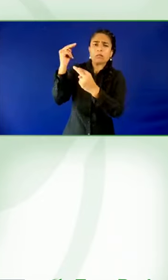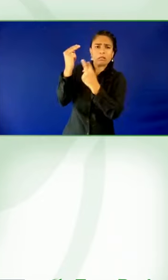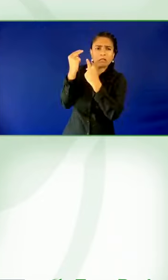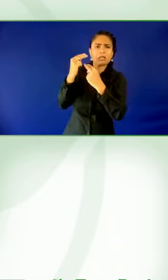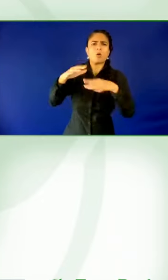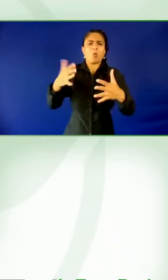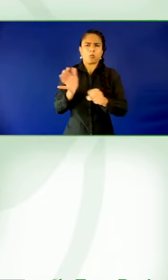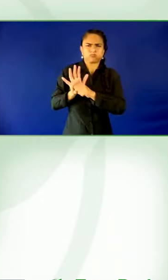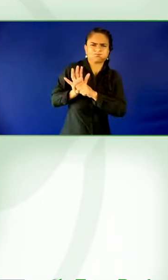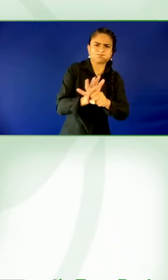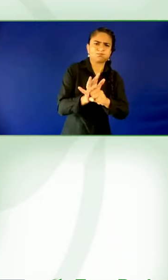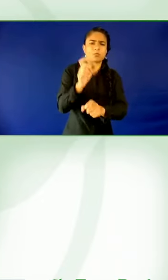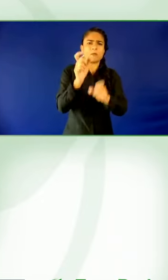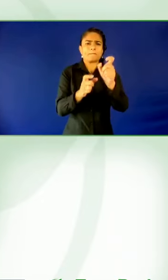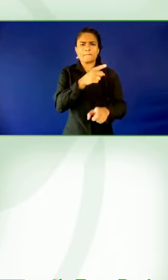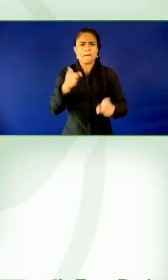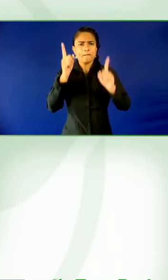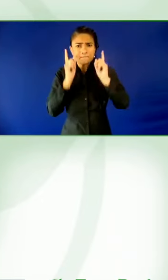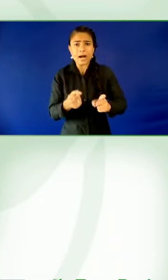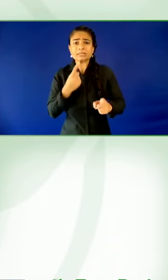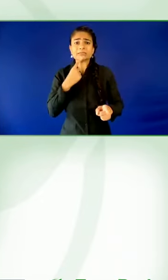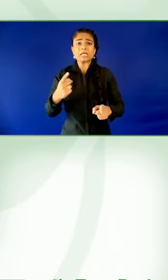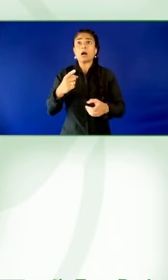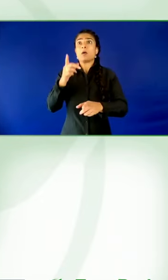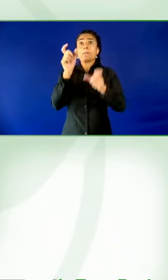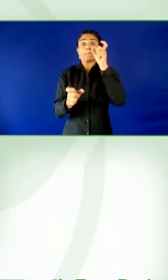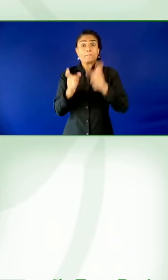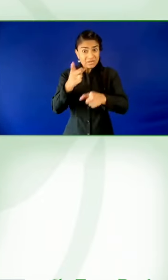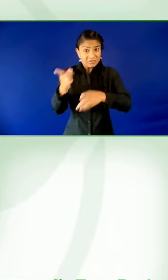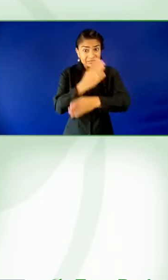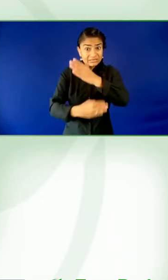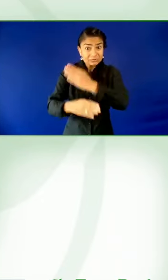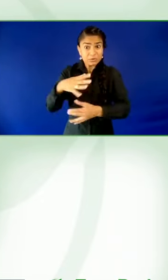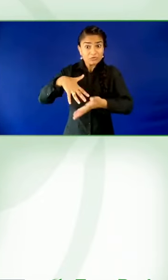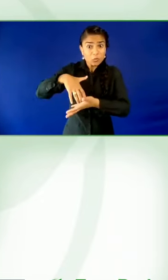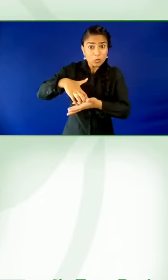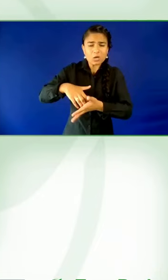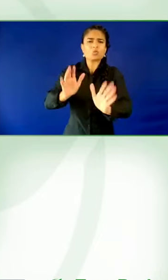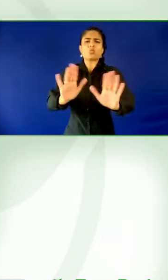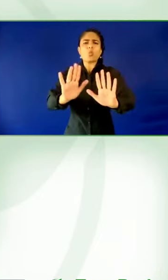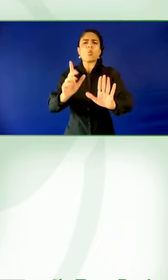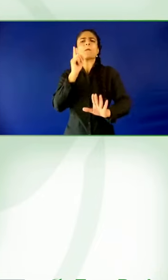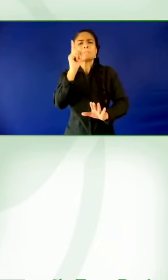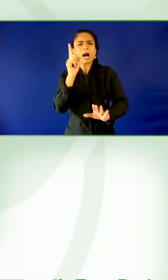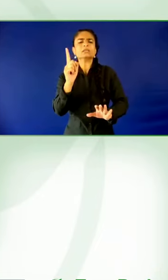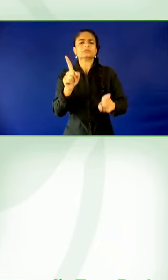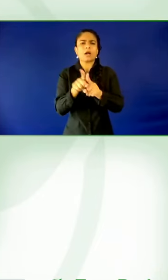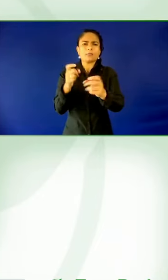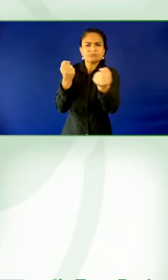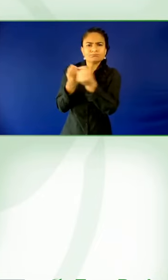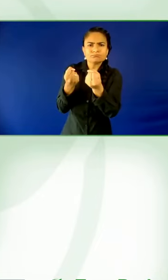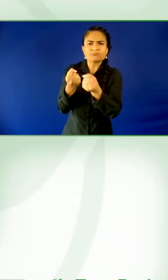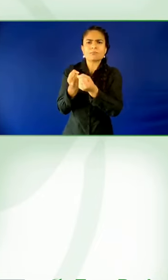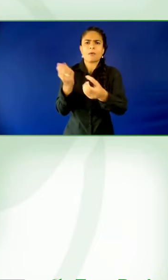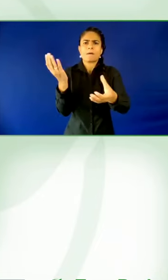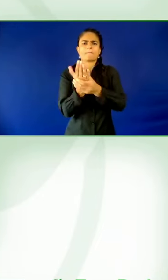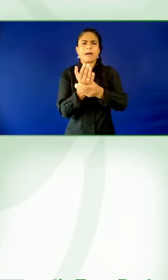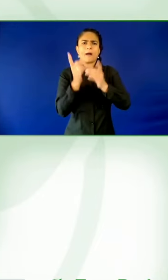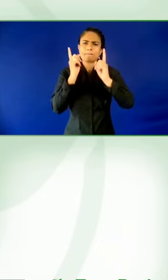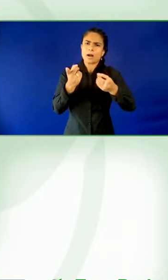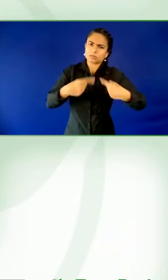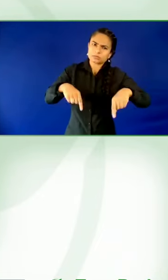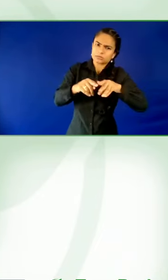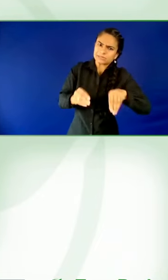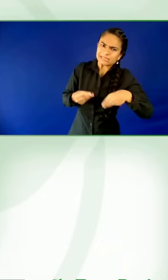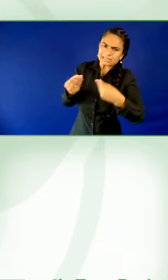that kind of framework of vulnerable customer support, which is much more broad than disability, but to really push this and drive further collaboration.